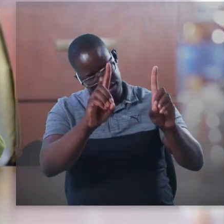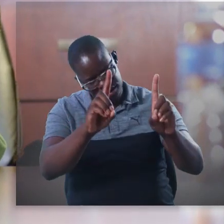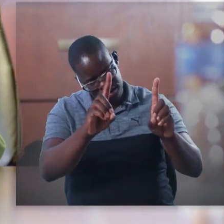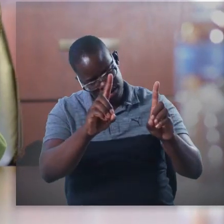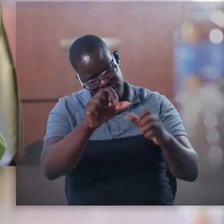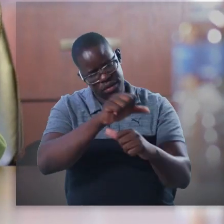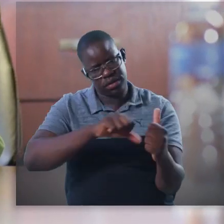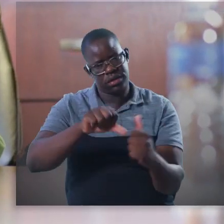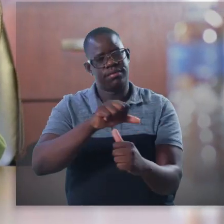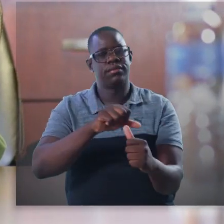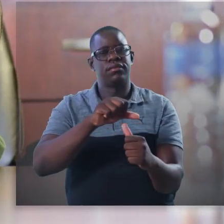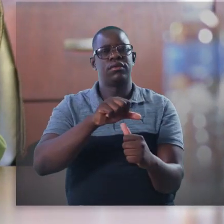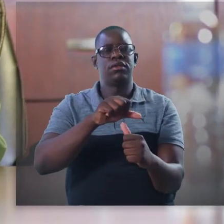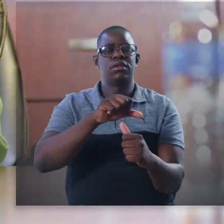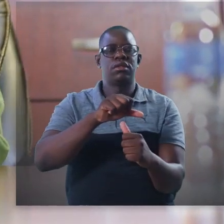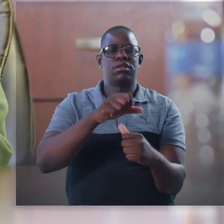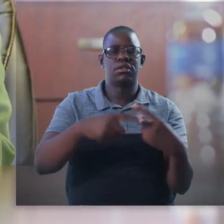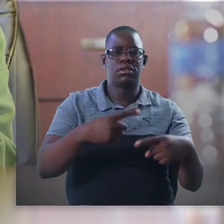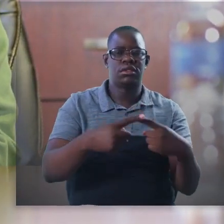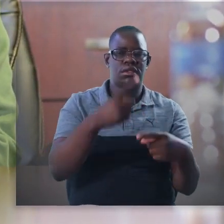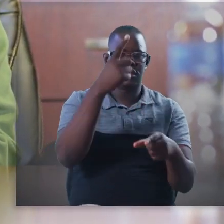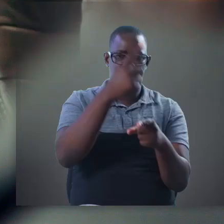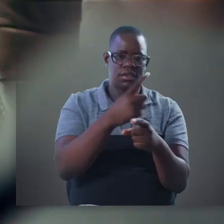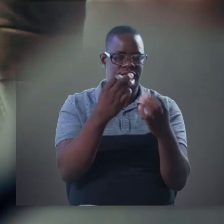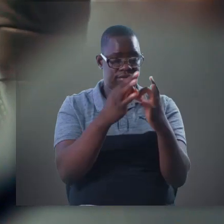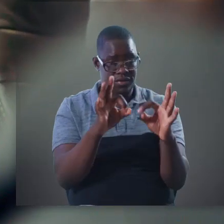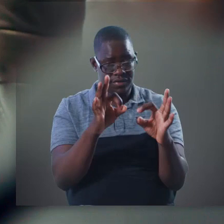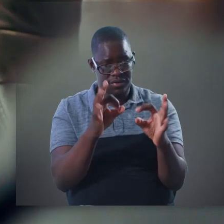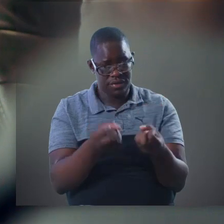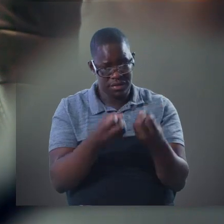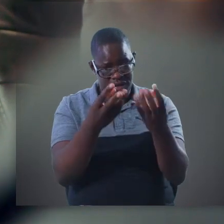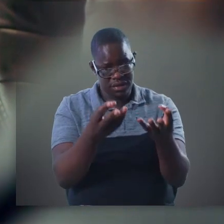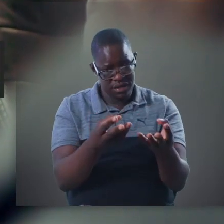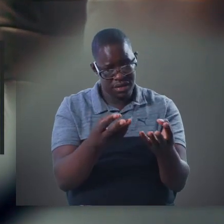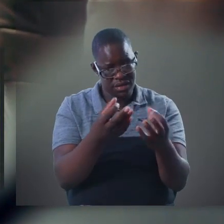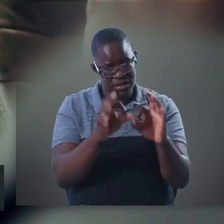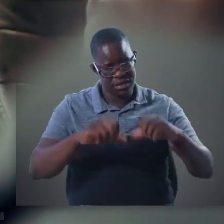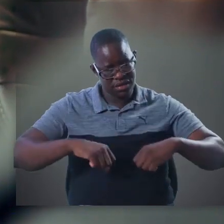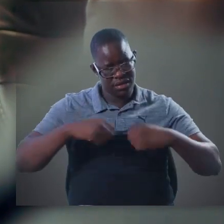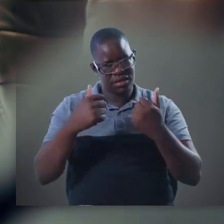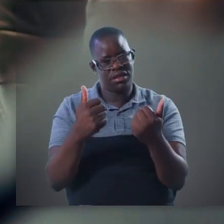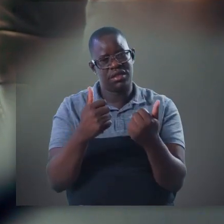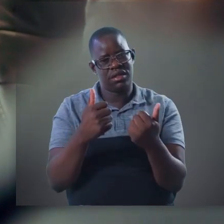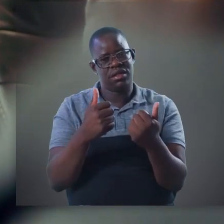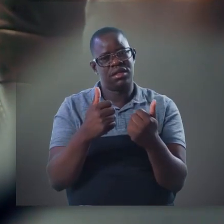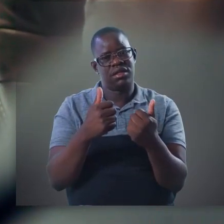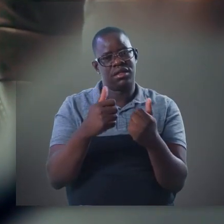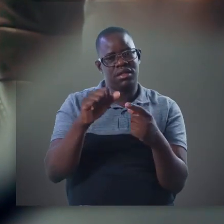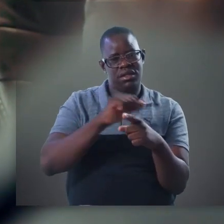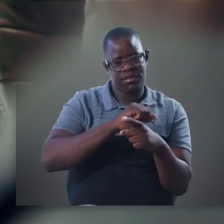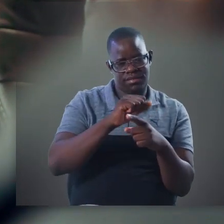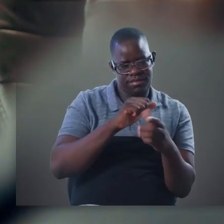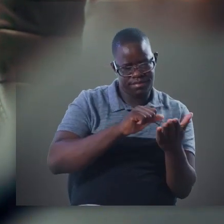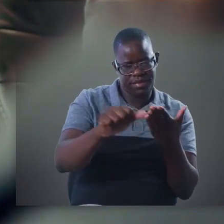Now, what do you think about the health and education system? Joy, in Namibia, the government provides free